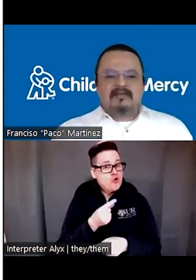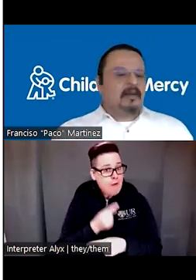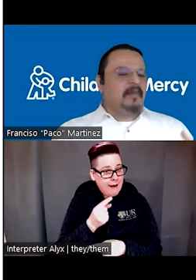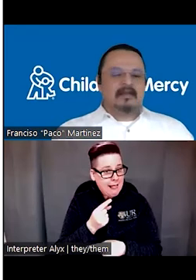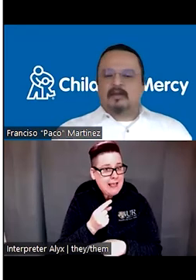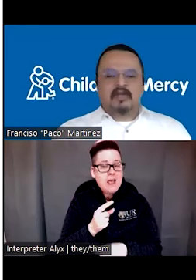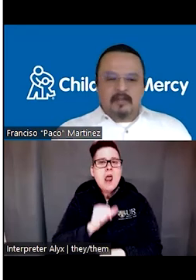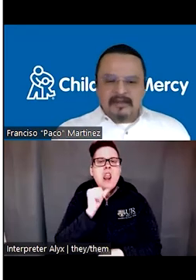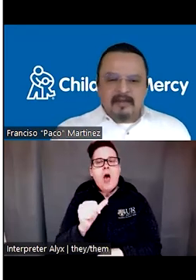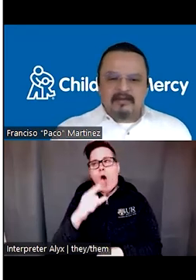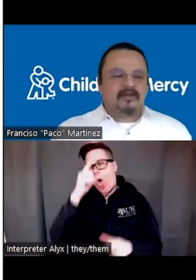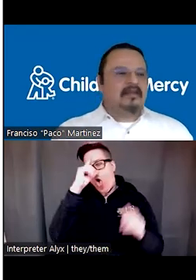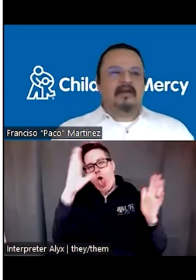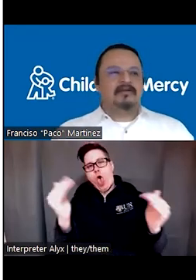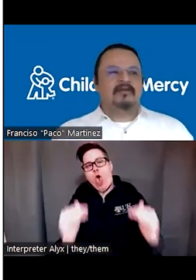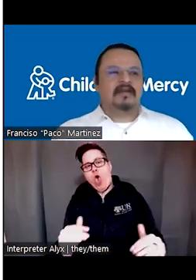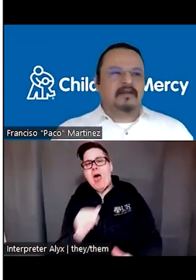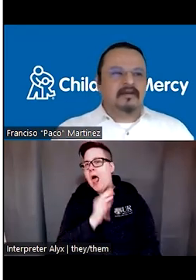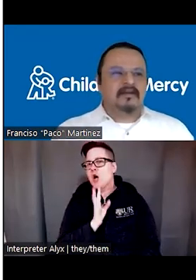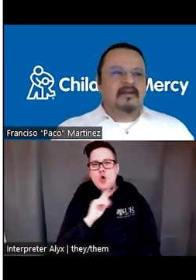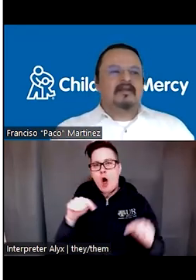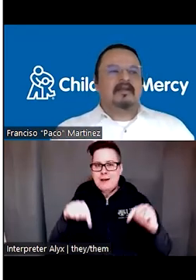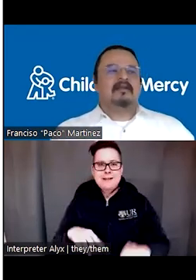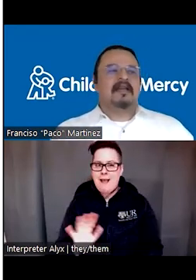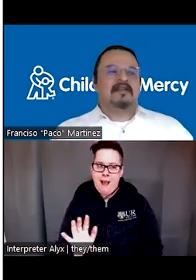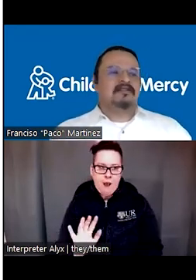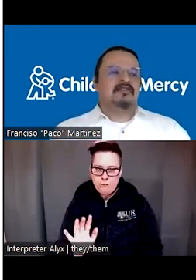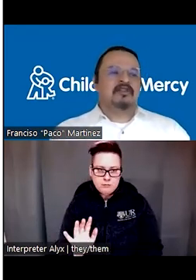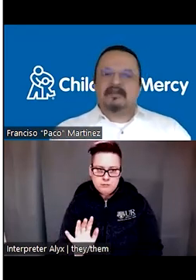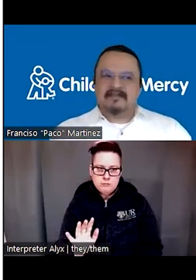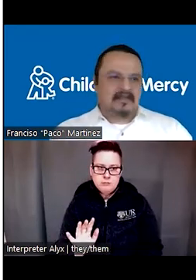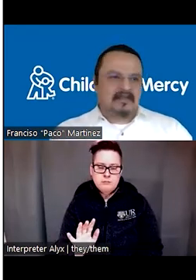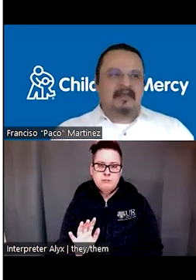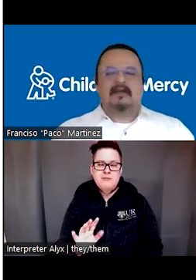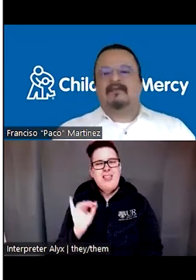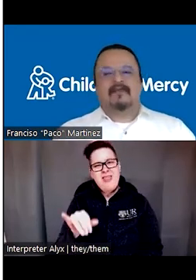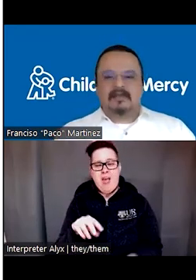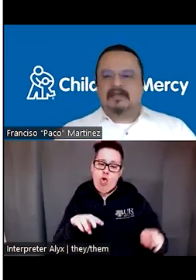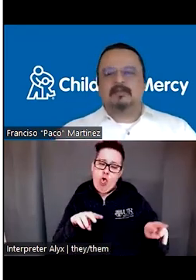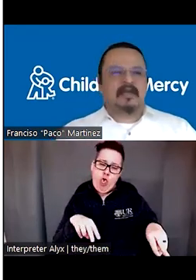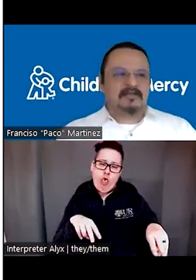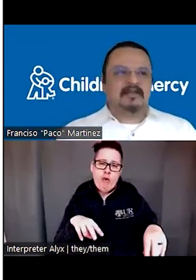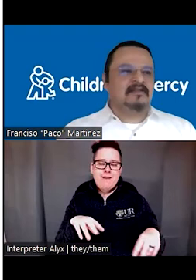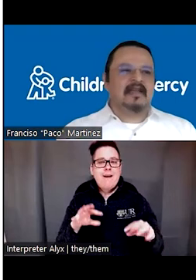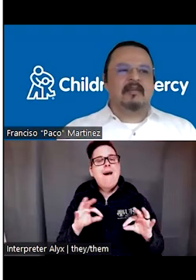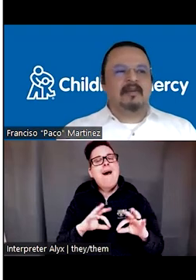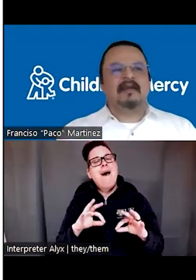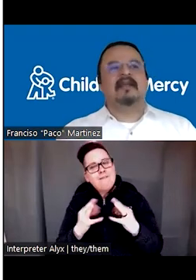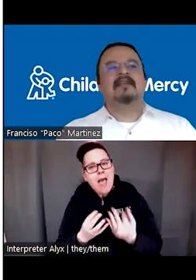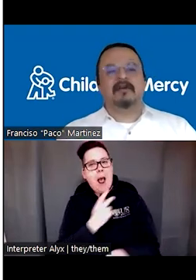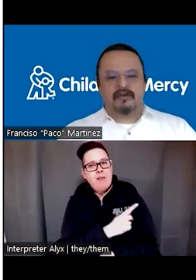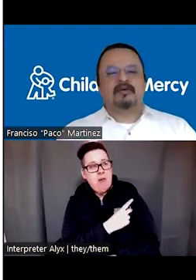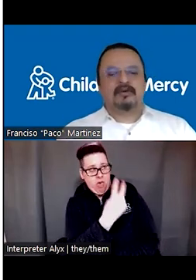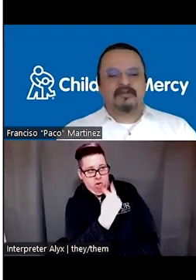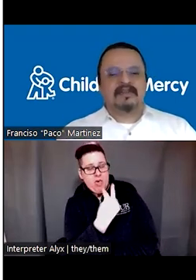It's not a method of dumbing down or talking down to the reader. That is just condescending. And families, patients, everybody